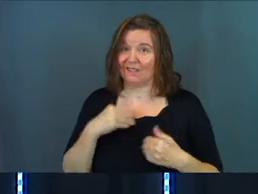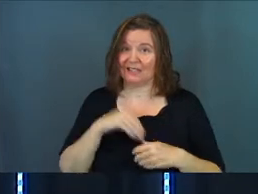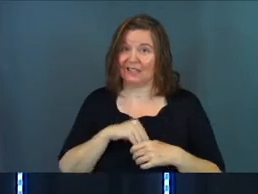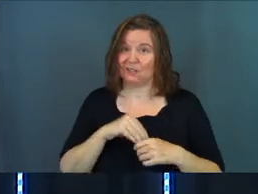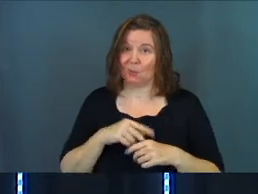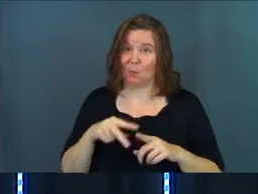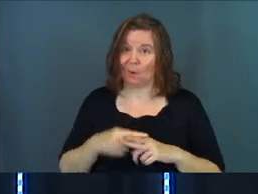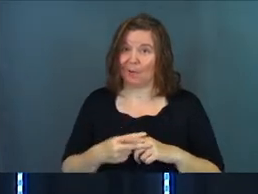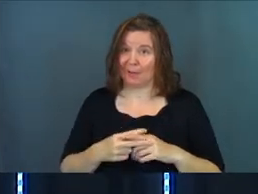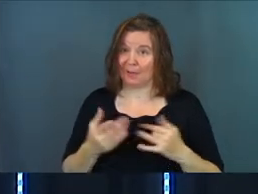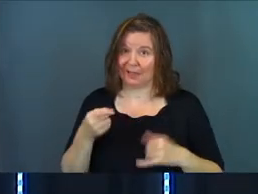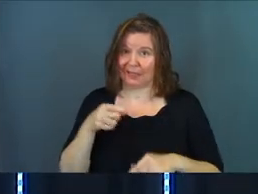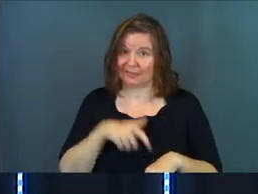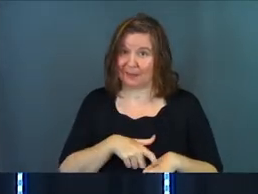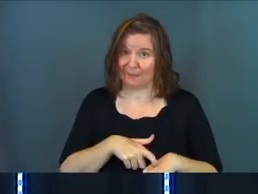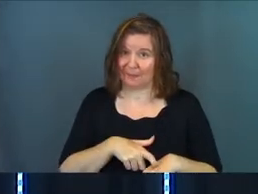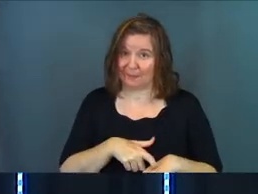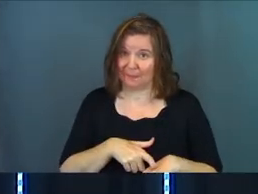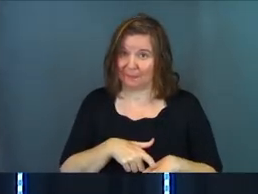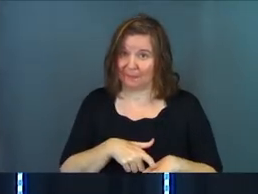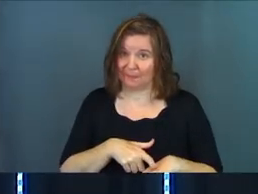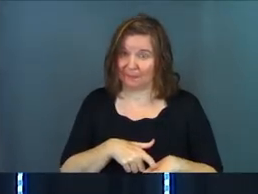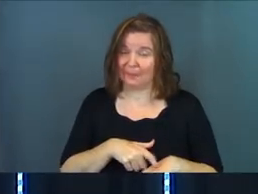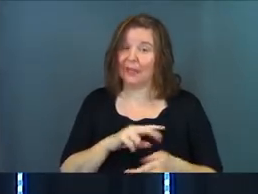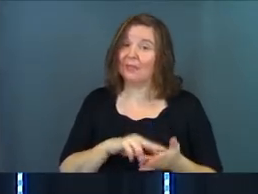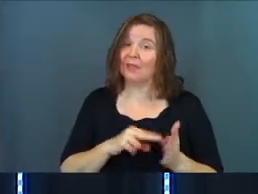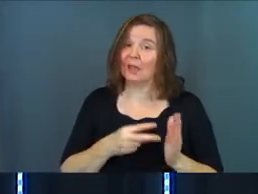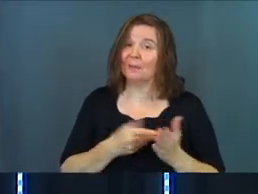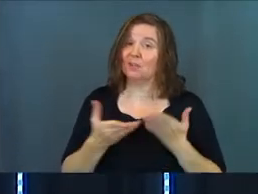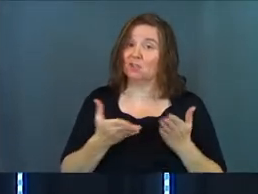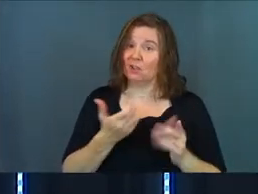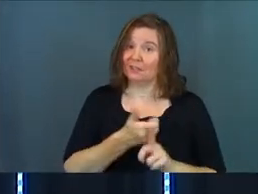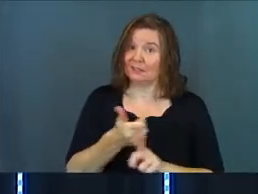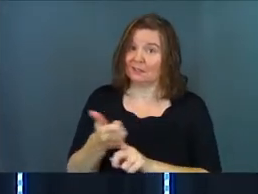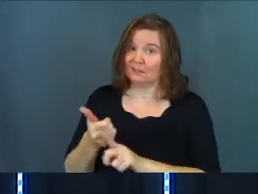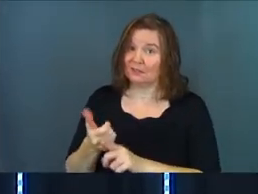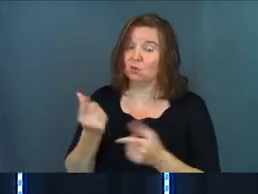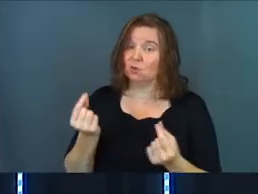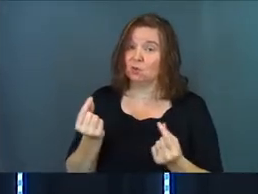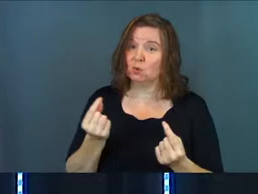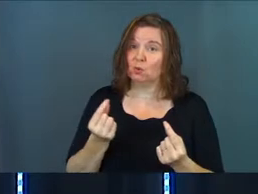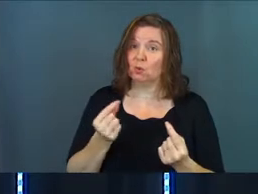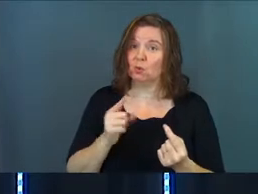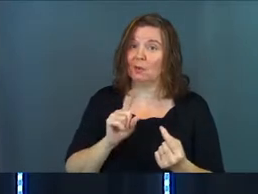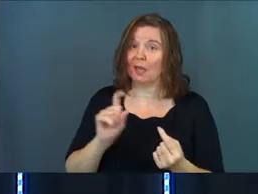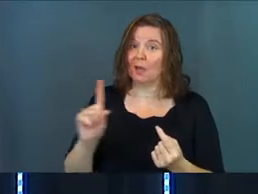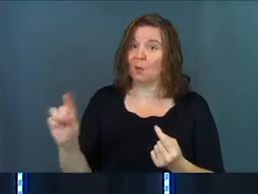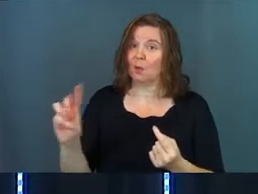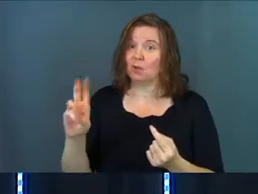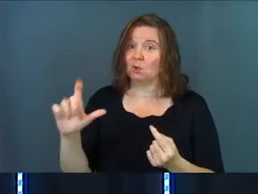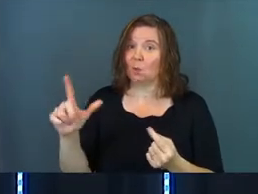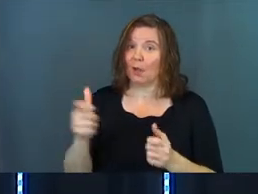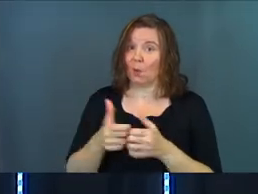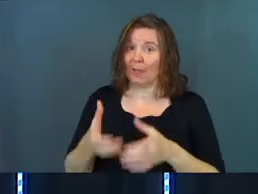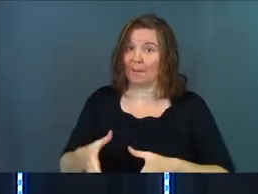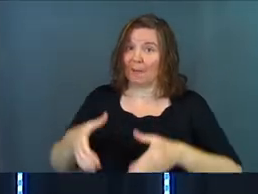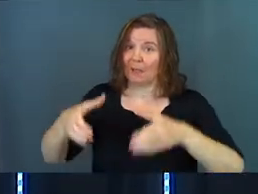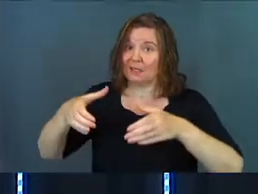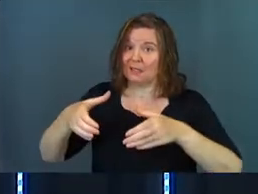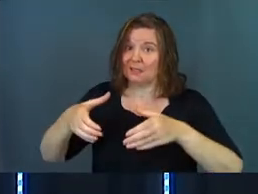indoor plumbing at this time. That means the servants, they went to the well with buckets.